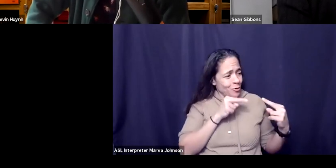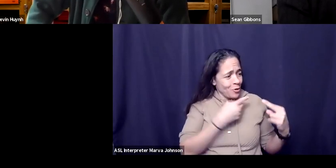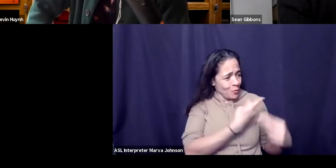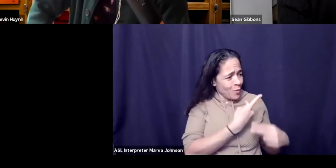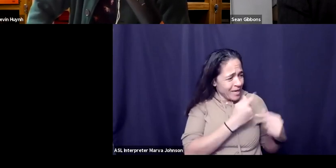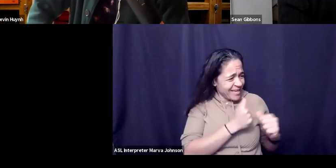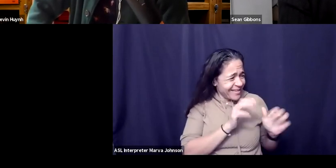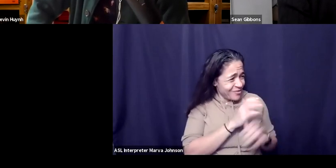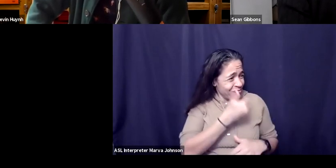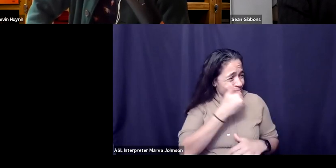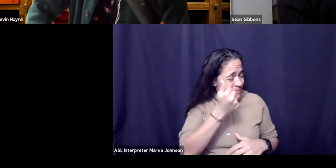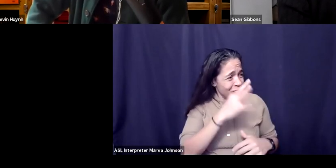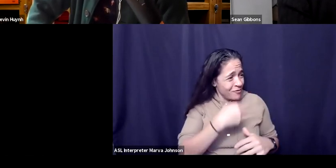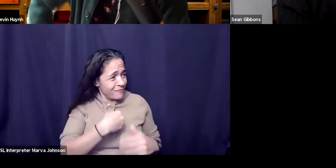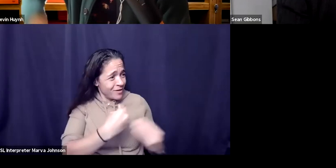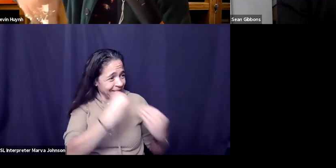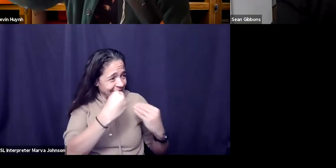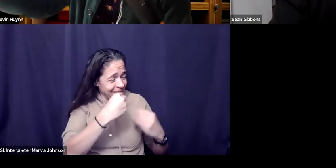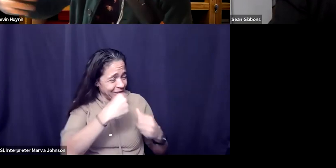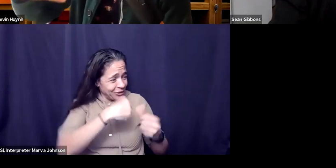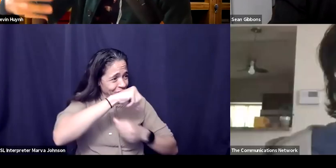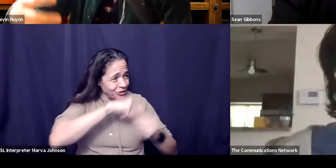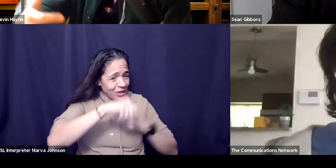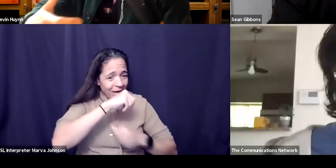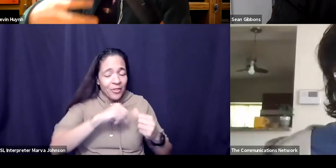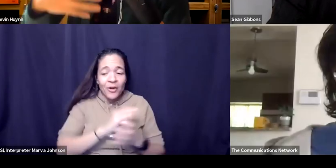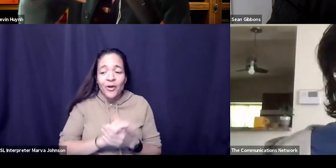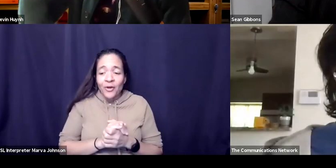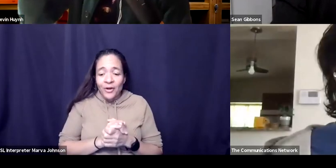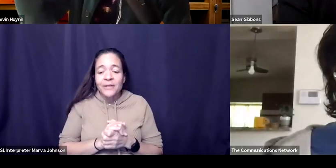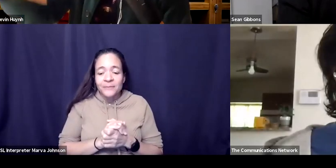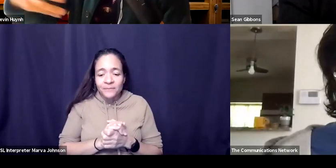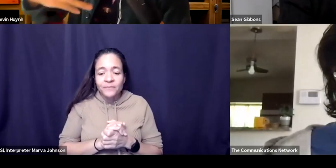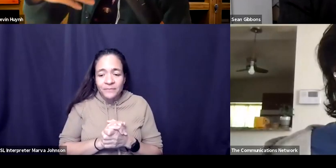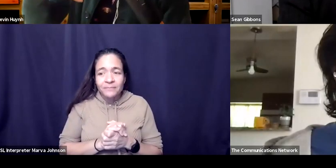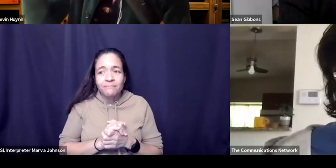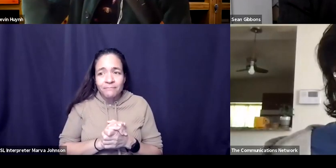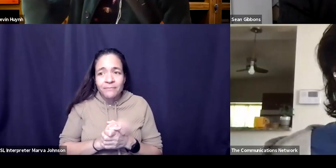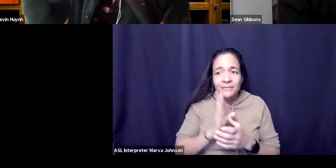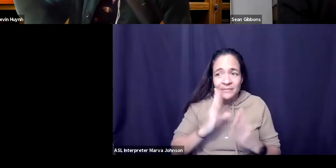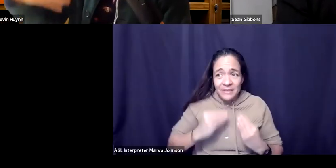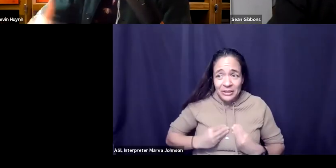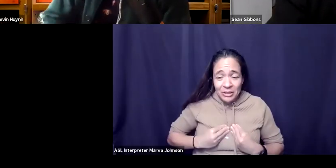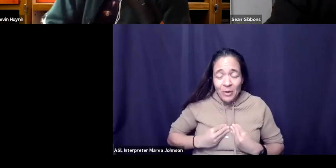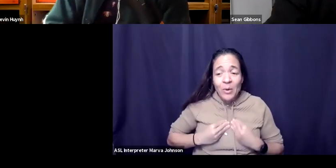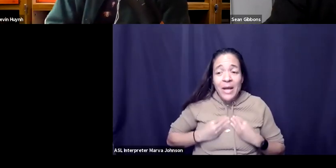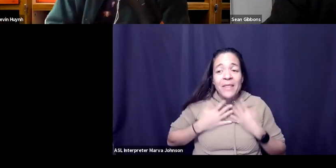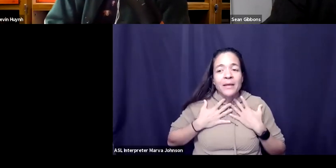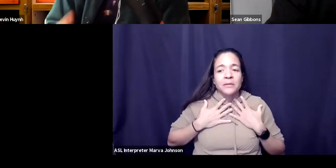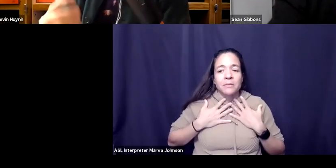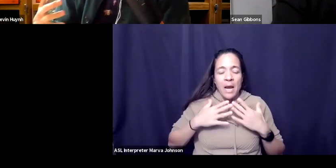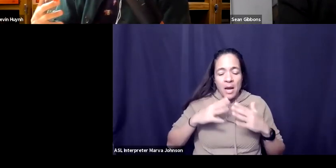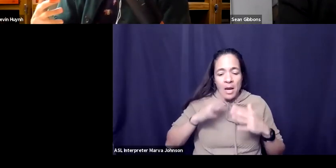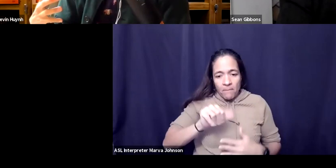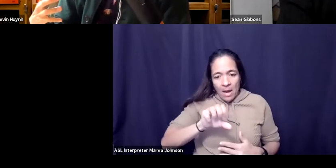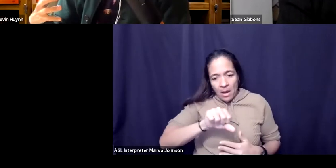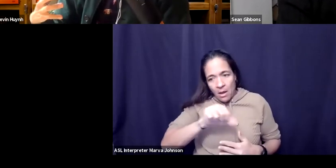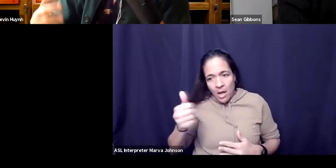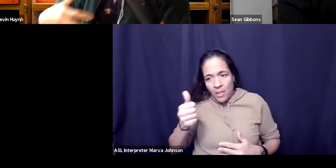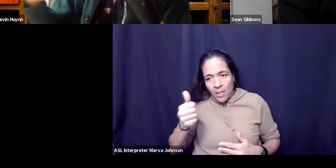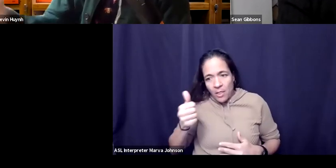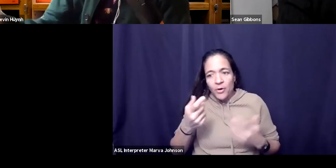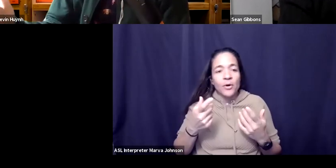were teaching each other so inspired by some other kind of events and camps that have existed they